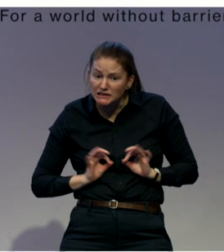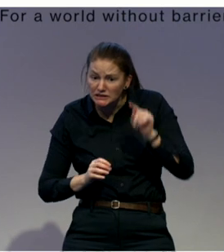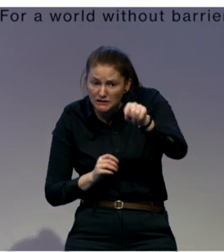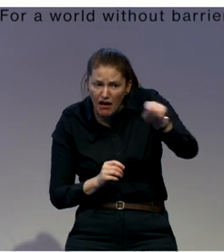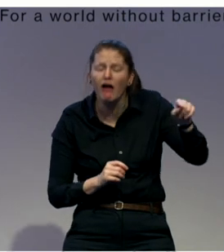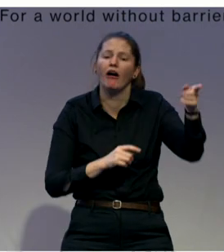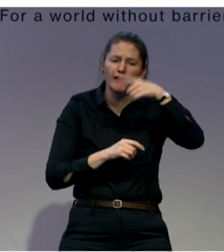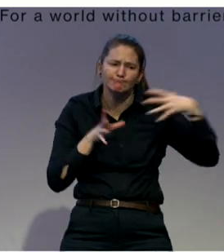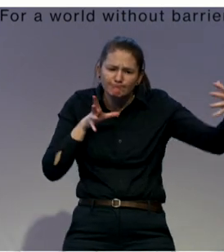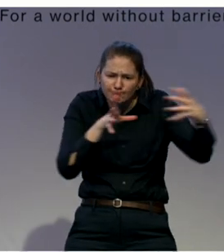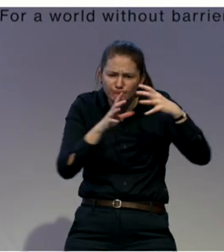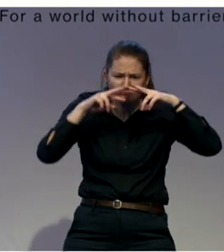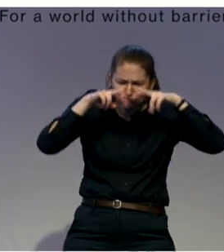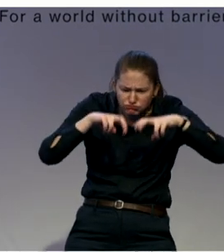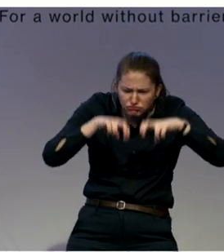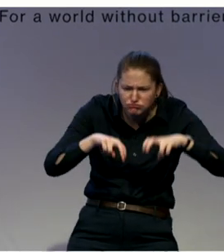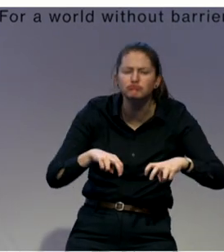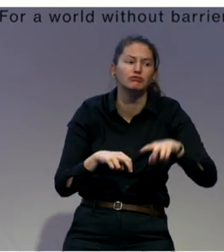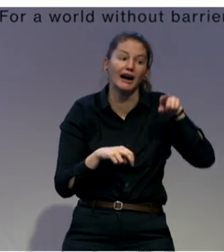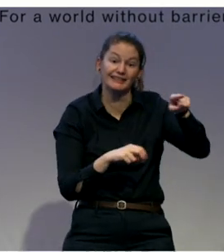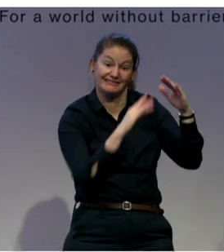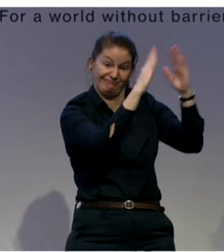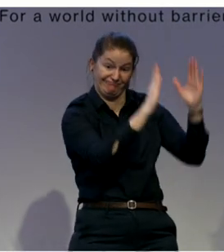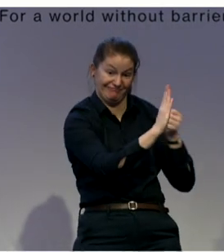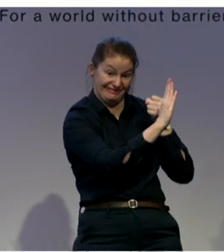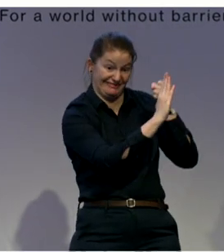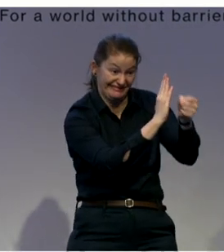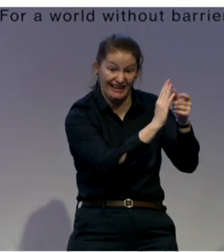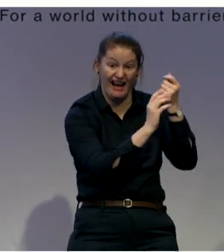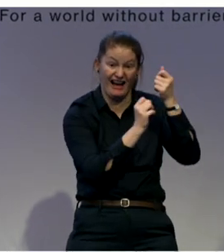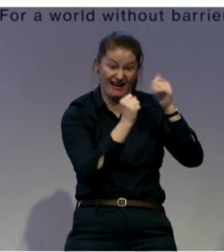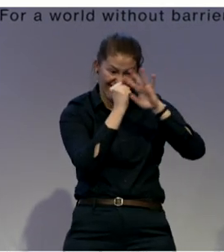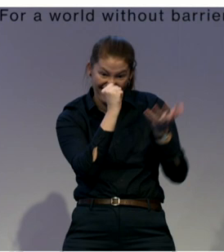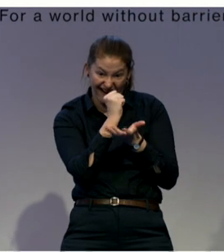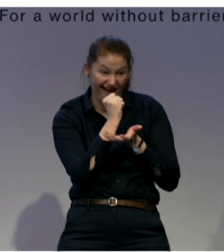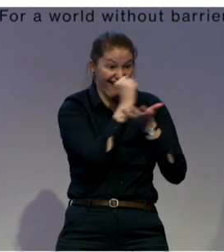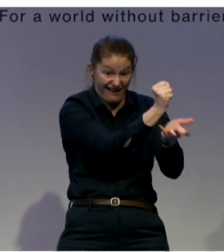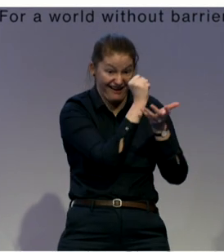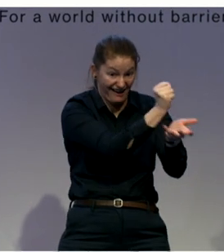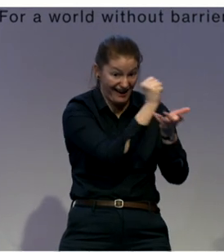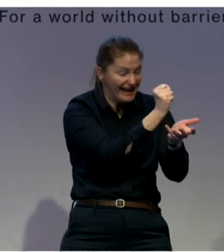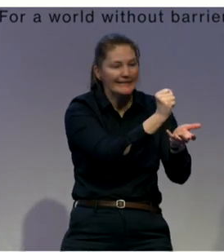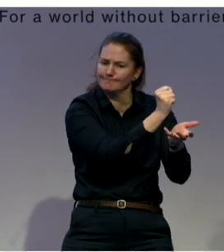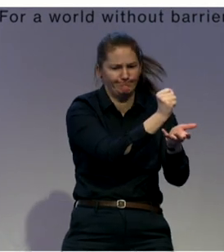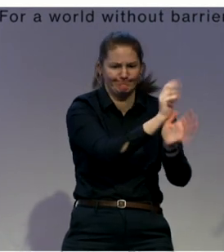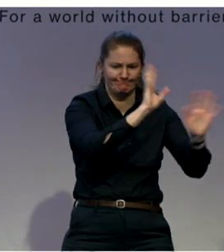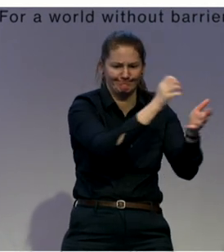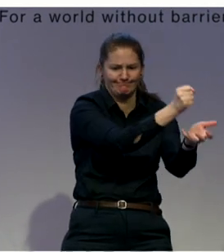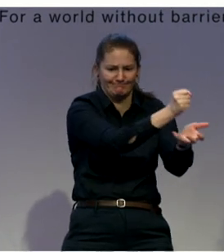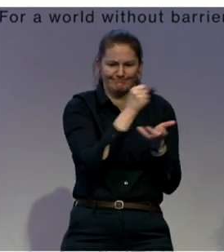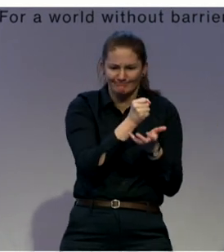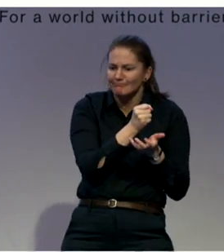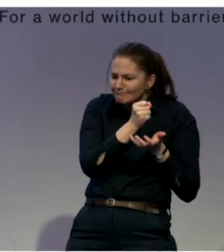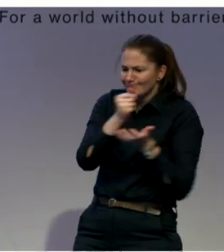and obliged to transfer finance to inclusive education, foster care, family support system